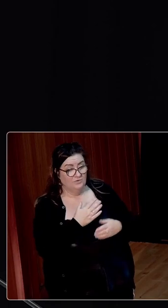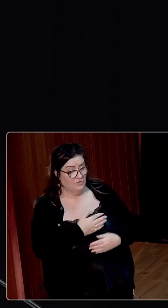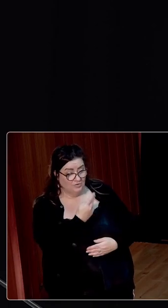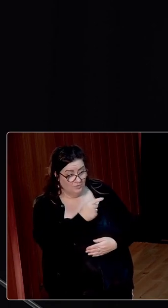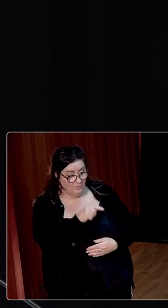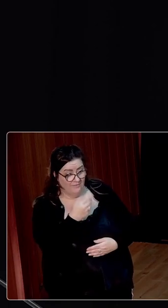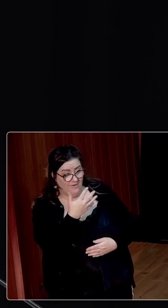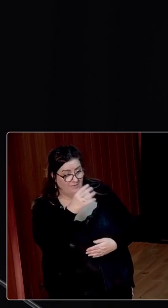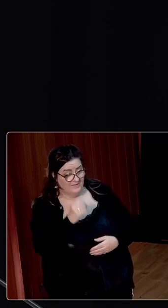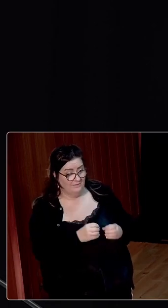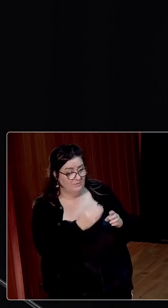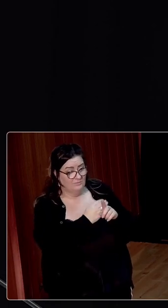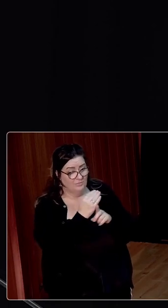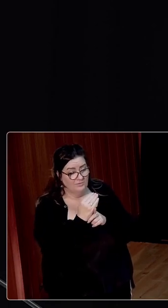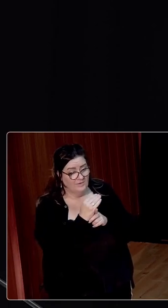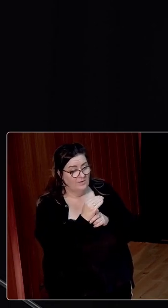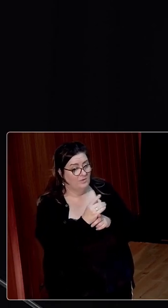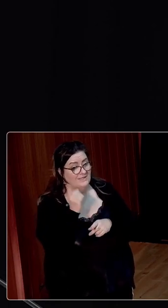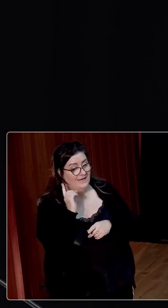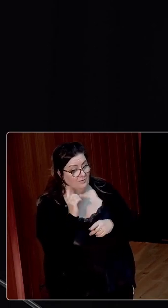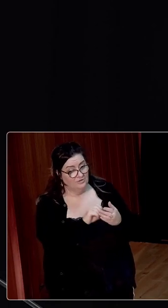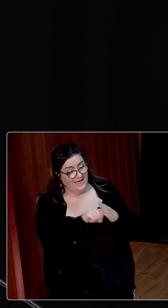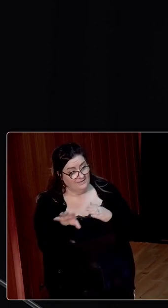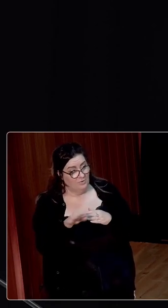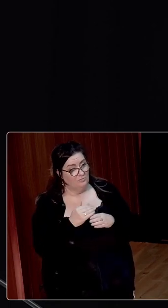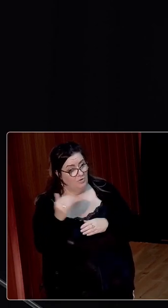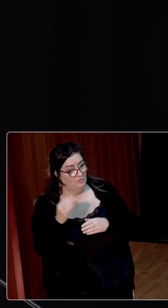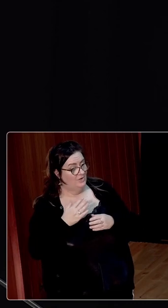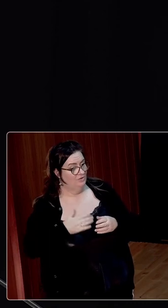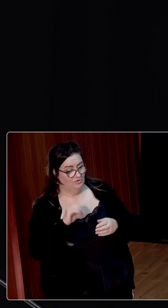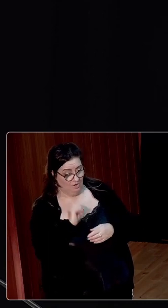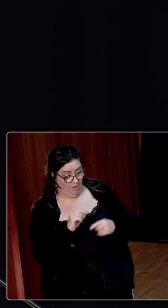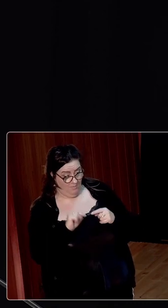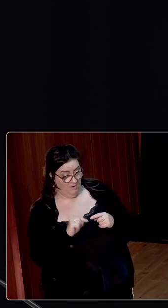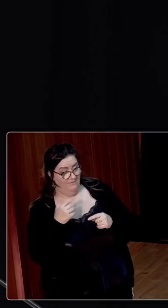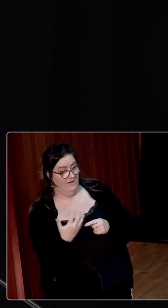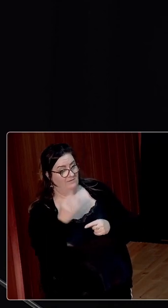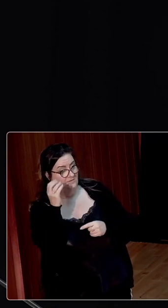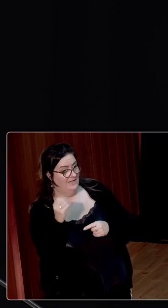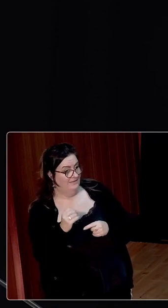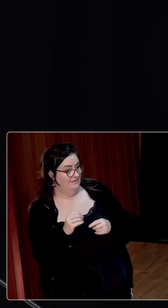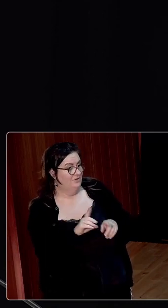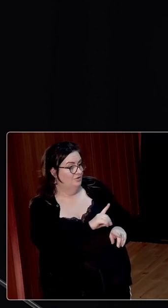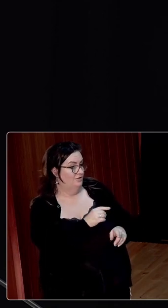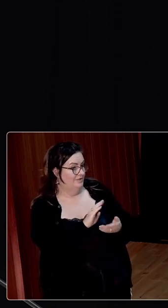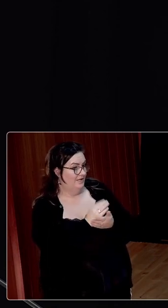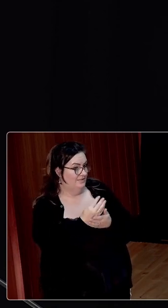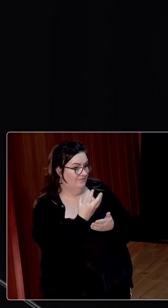2.5%, while the volume of agricultural exports rose by just 0.5% during the 1950s.